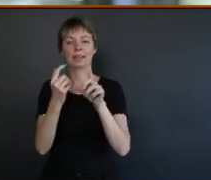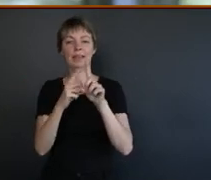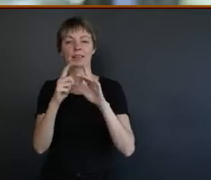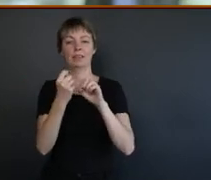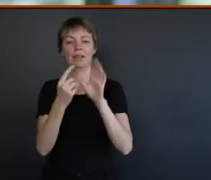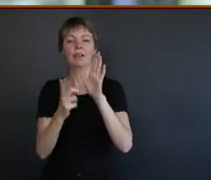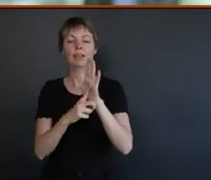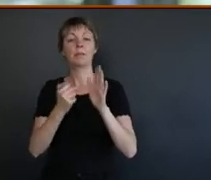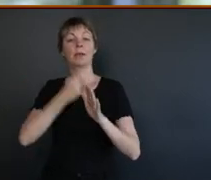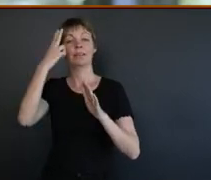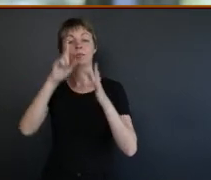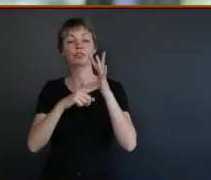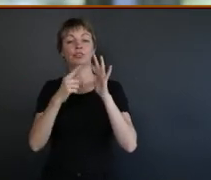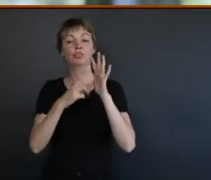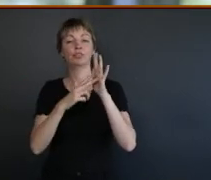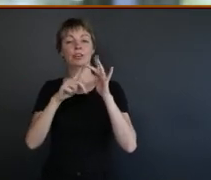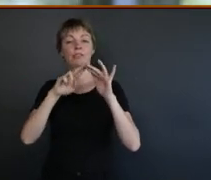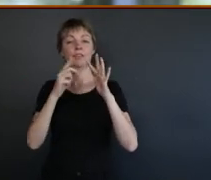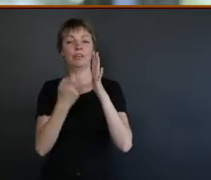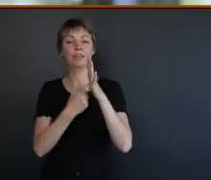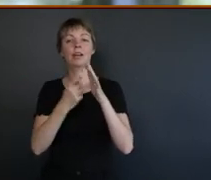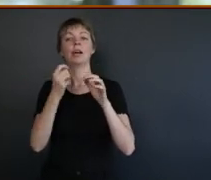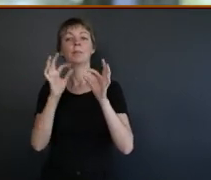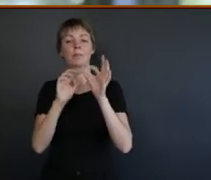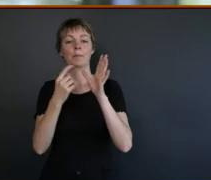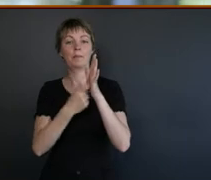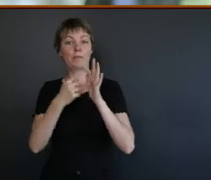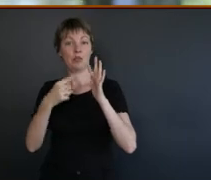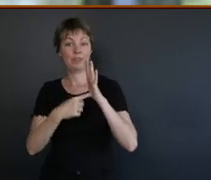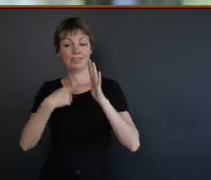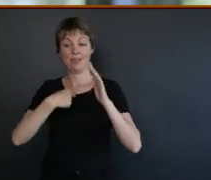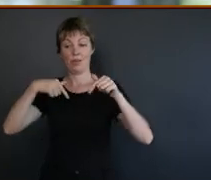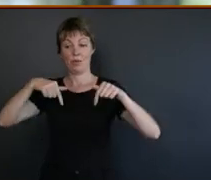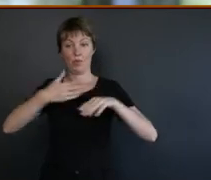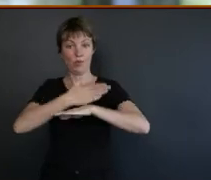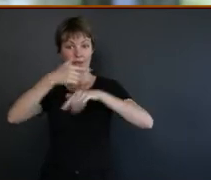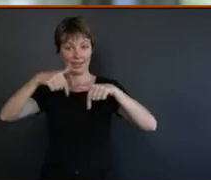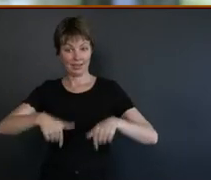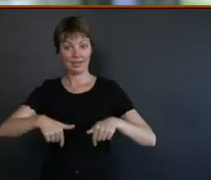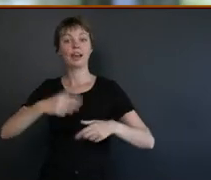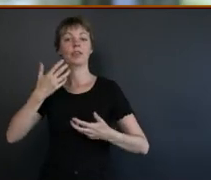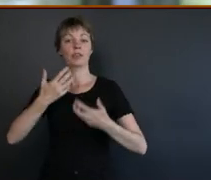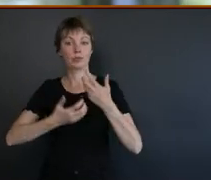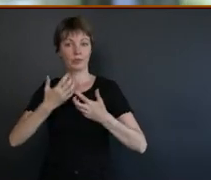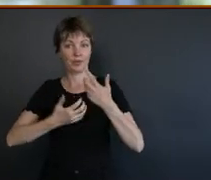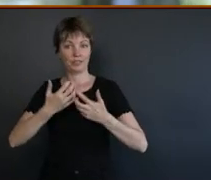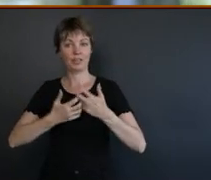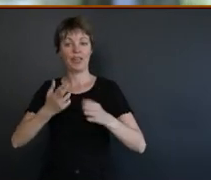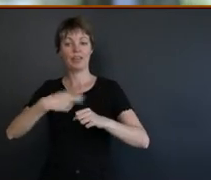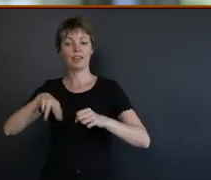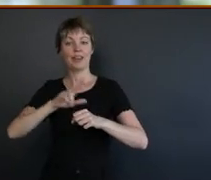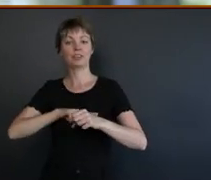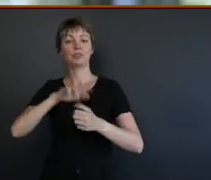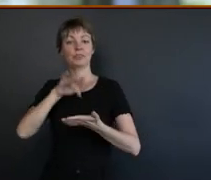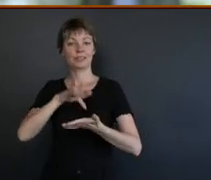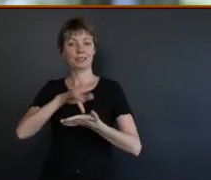Barrett. I'm your moderator today and I work here at the National Centre at the University, the National Centre for Cultural Competence. The National Centre was